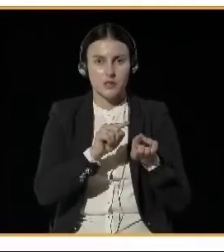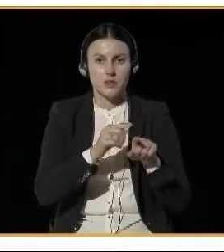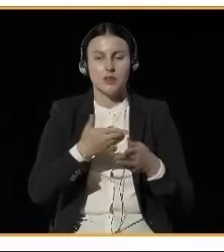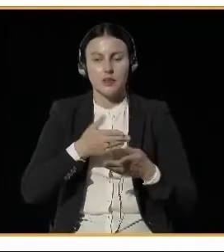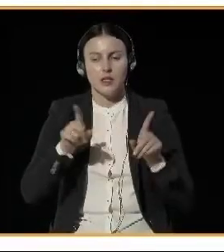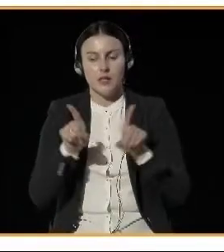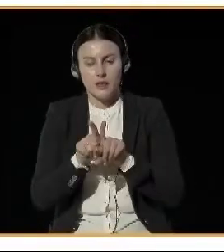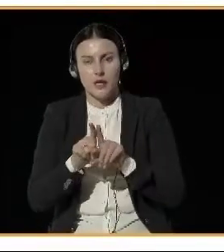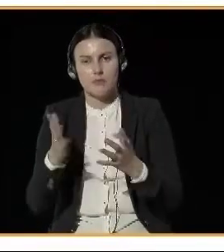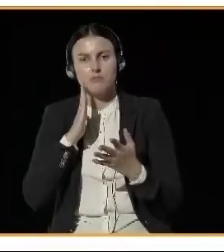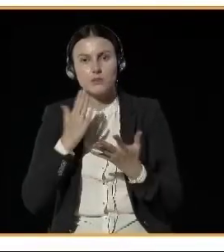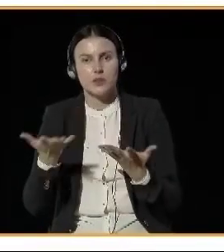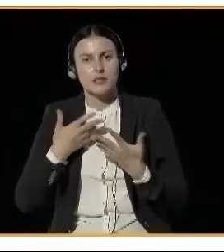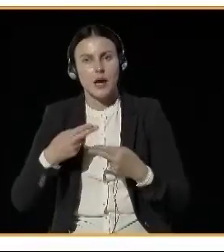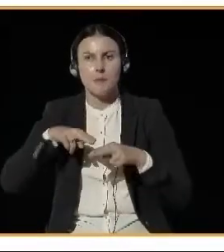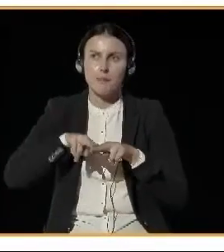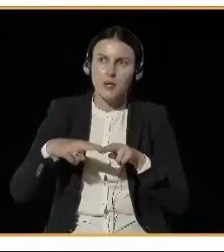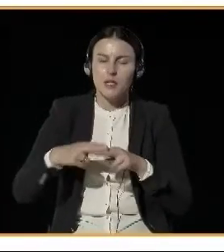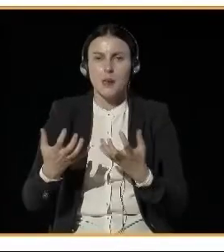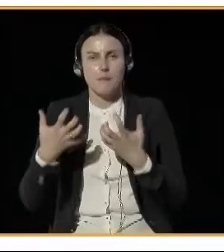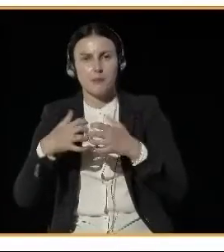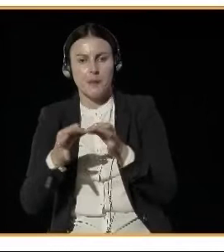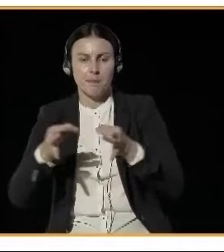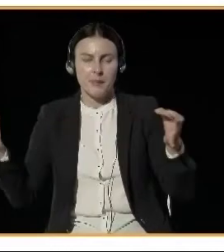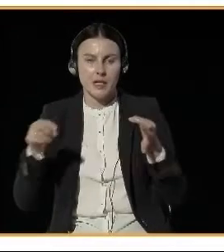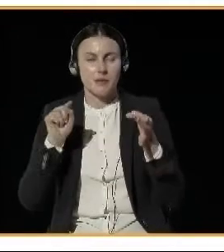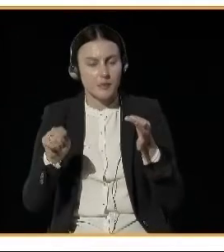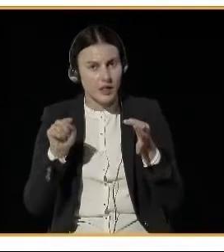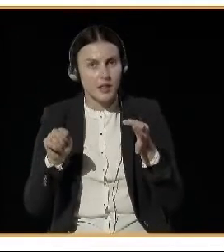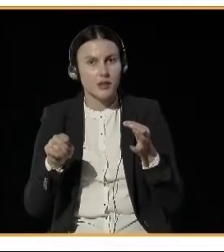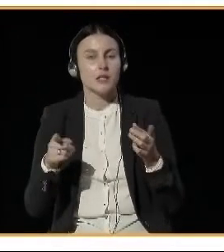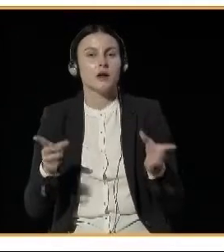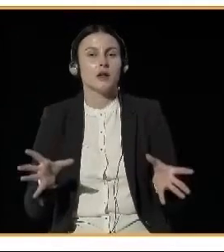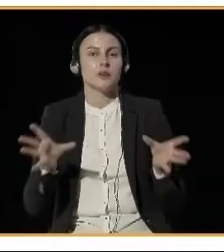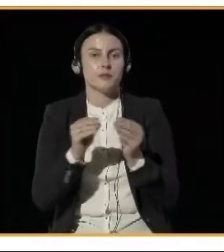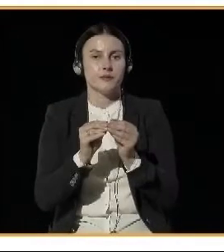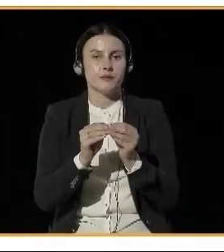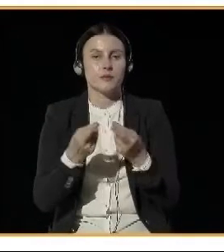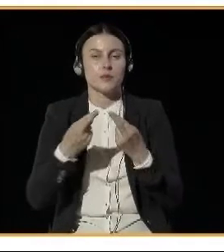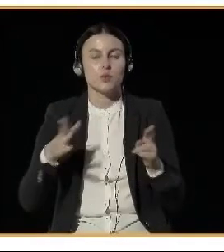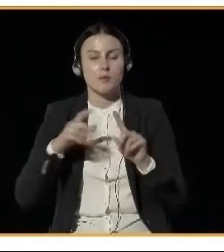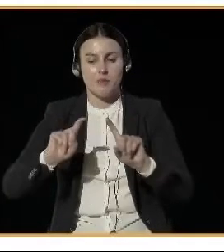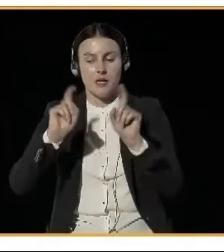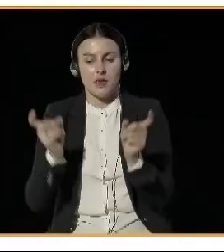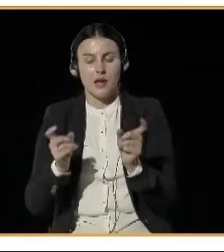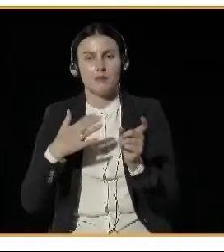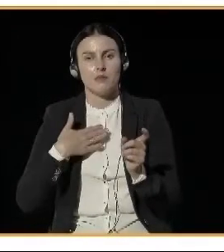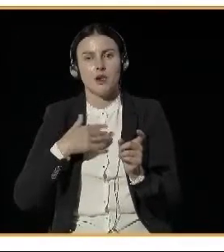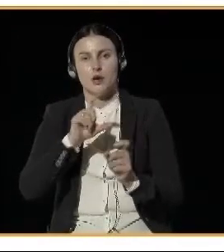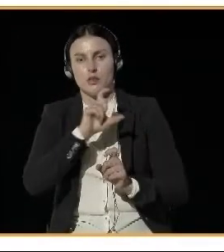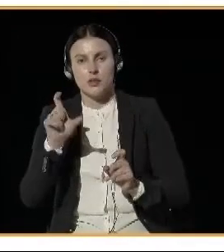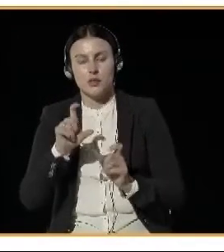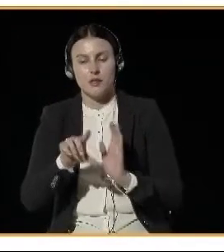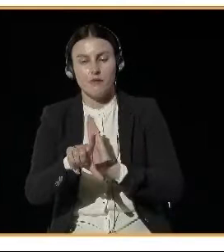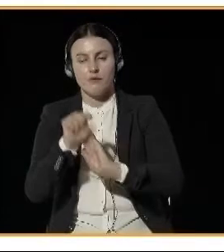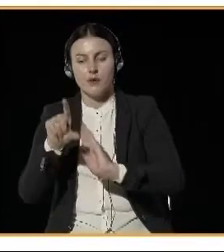measures and with a timeframe or deadline for the implementation of each measure. And the last one is really important in